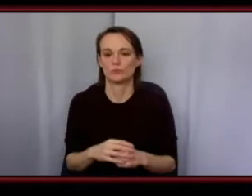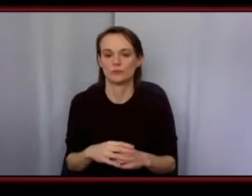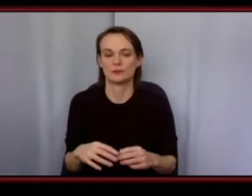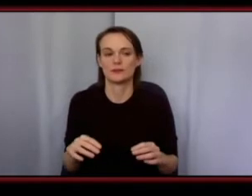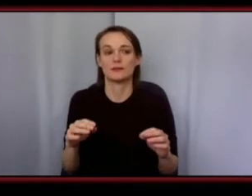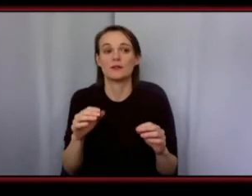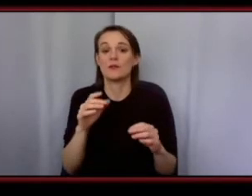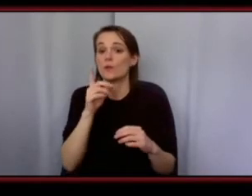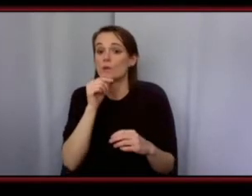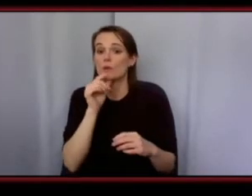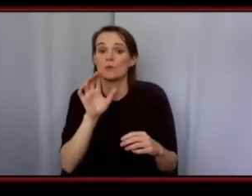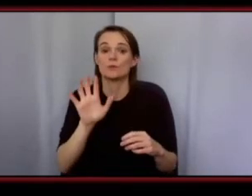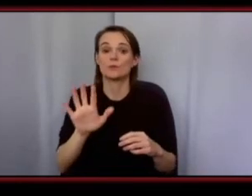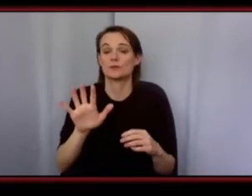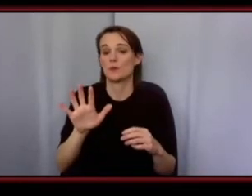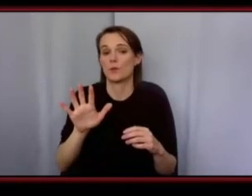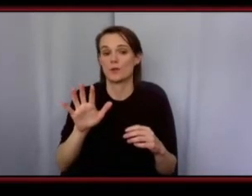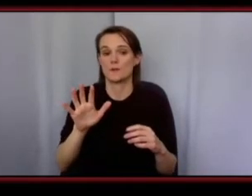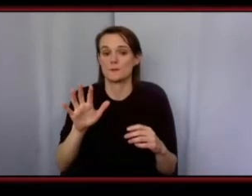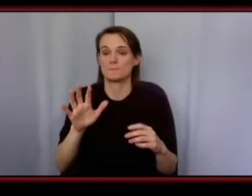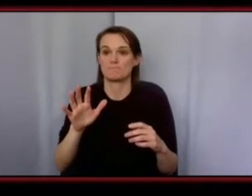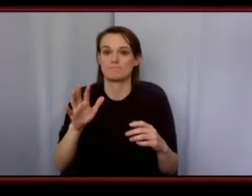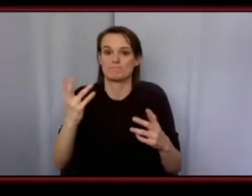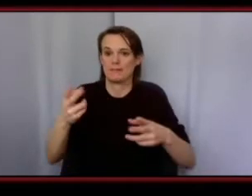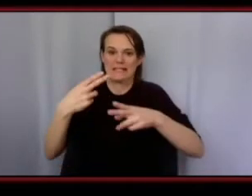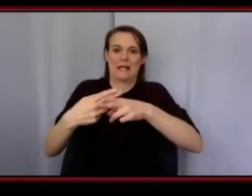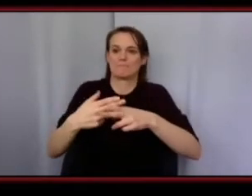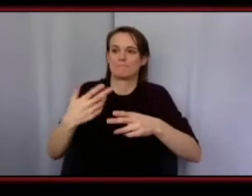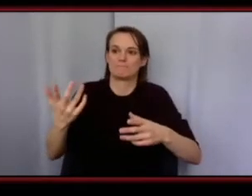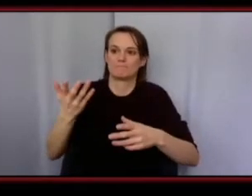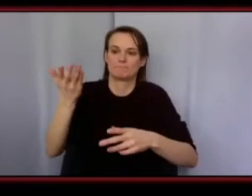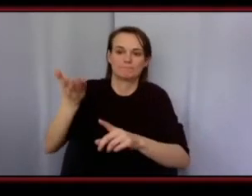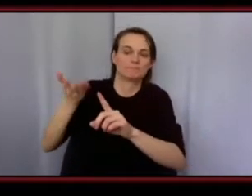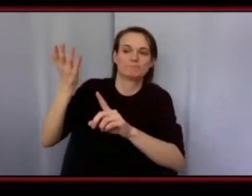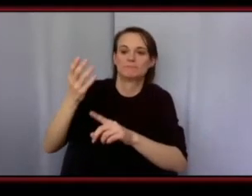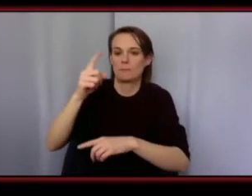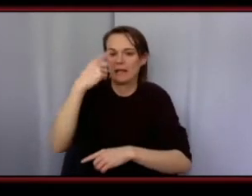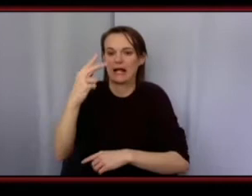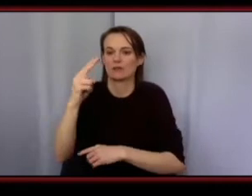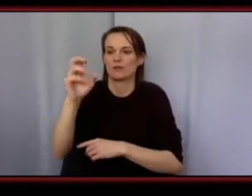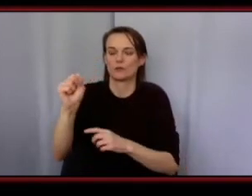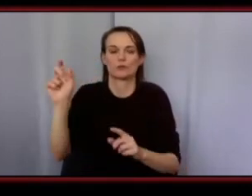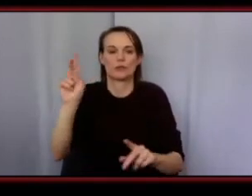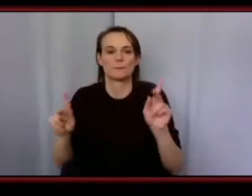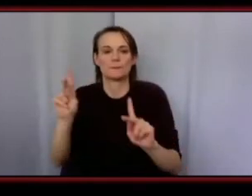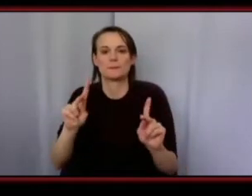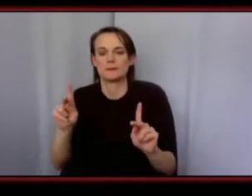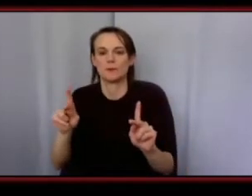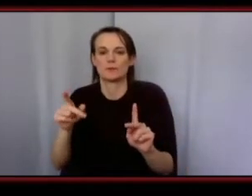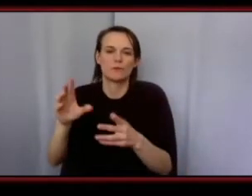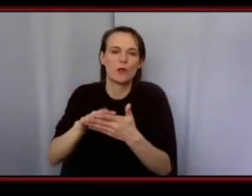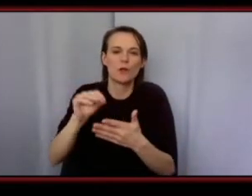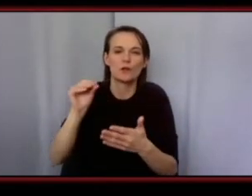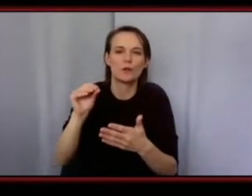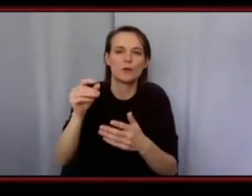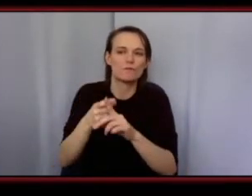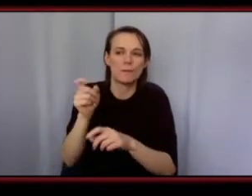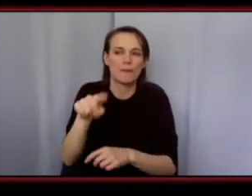black nova scotians you know they could be living today they could have passed by now um and what did you learn from them